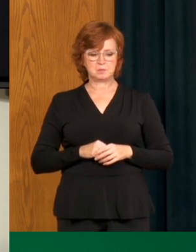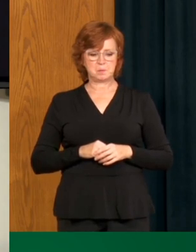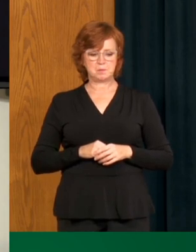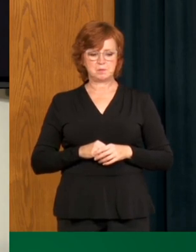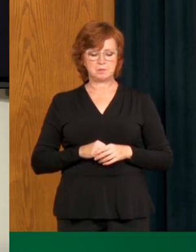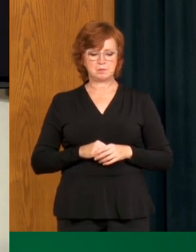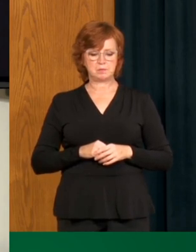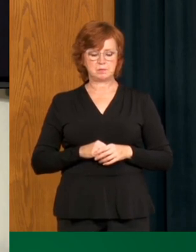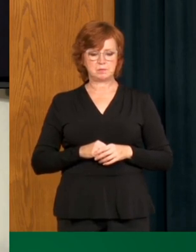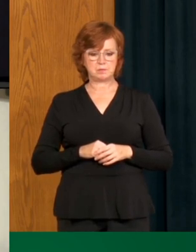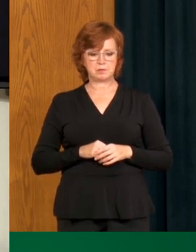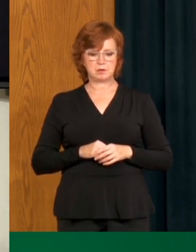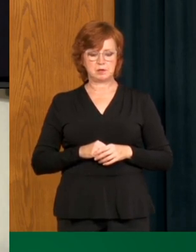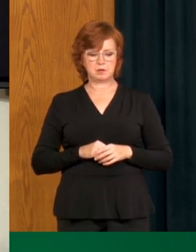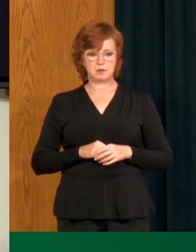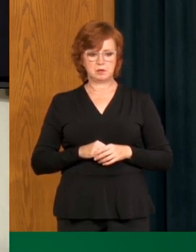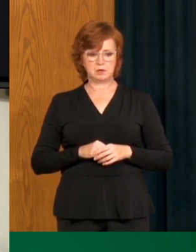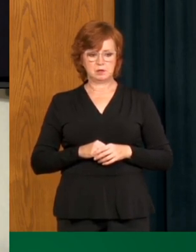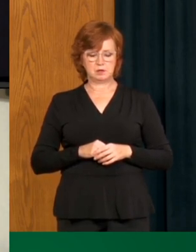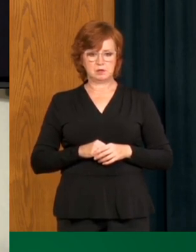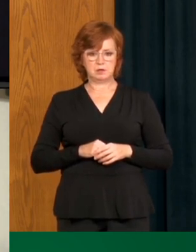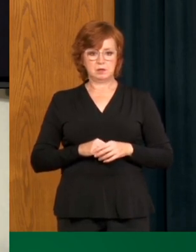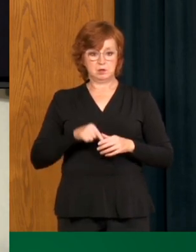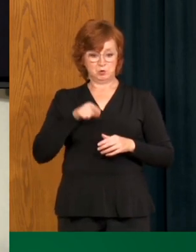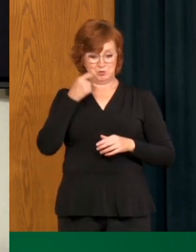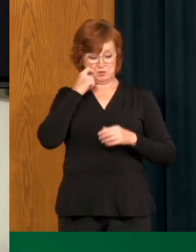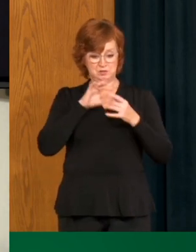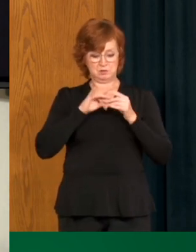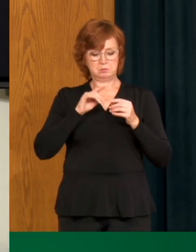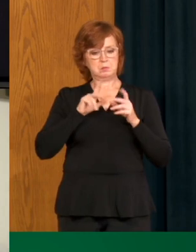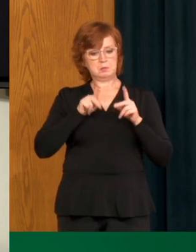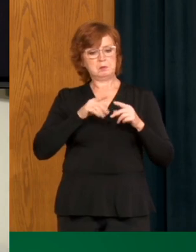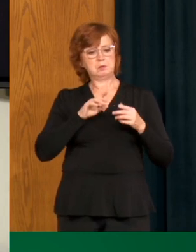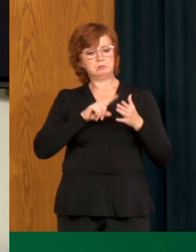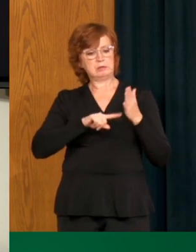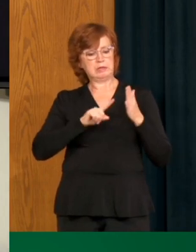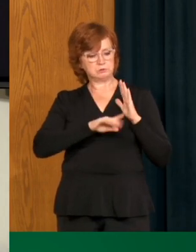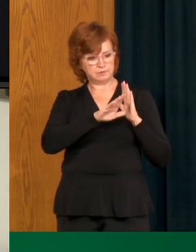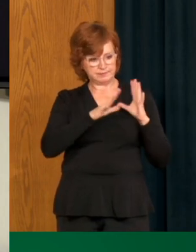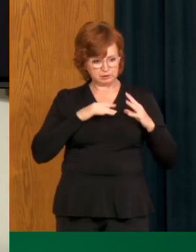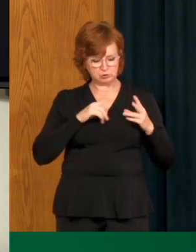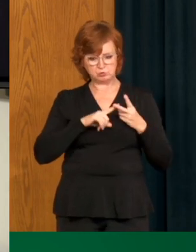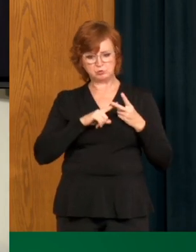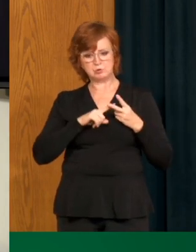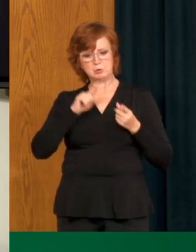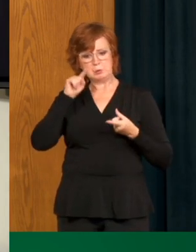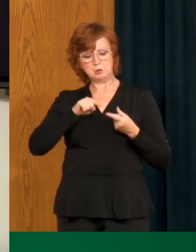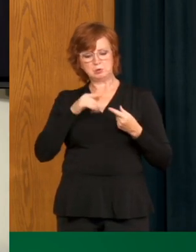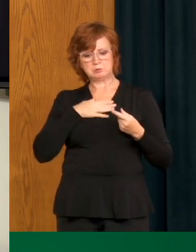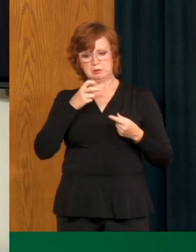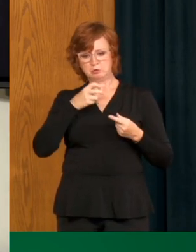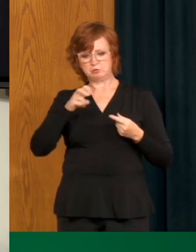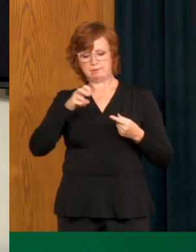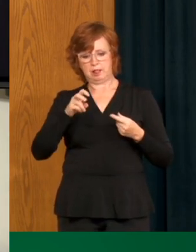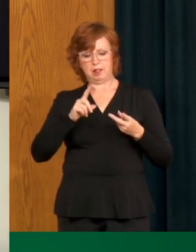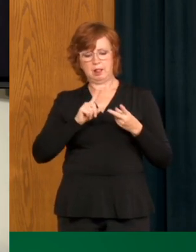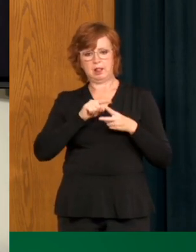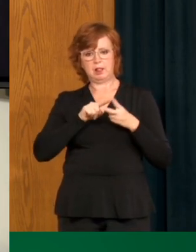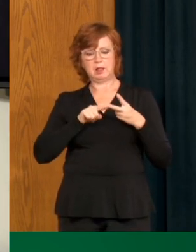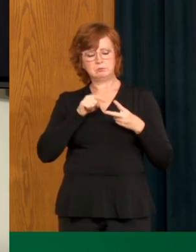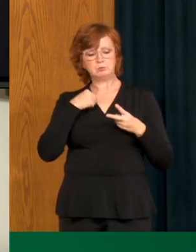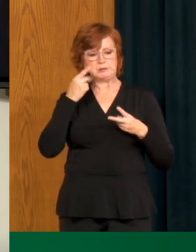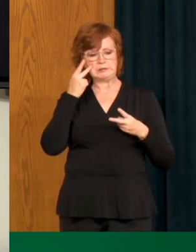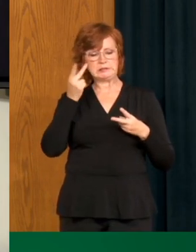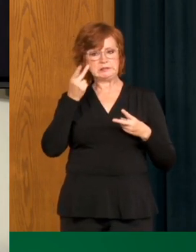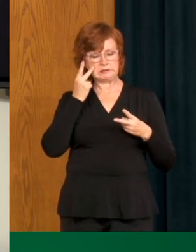there that most people, Premier Mo, have given up travel, have limited their travel in response to what is happening. It is quite evident that,